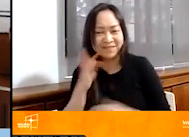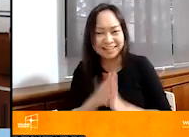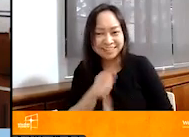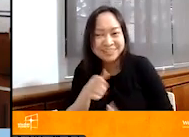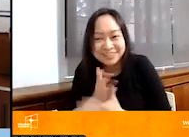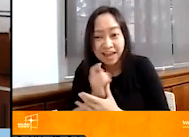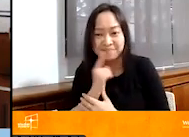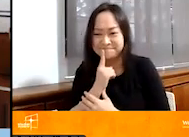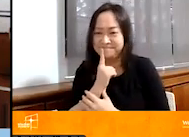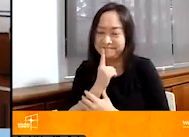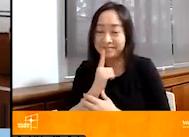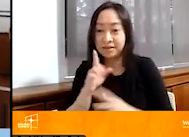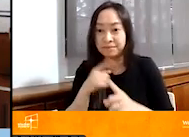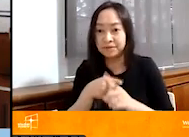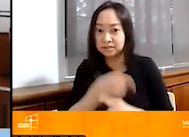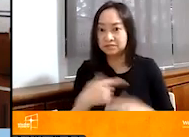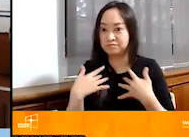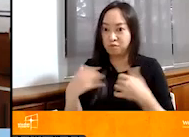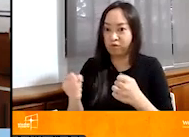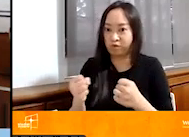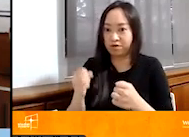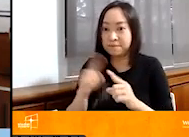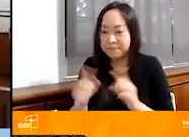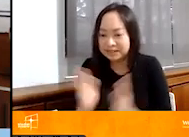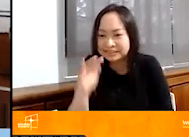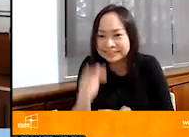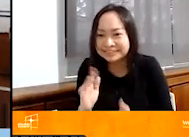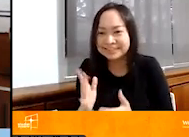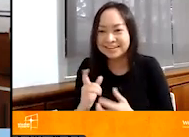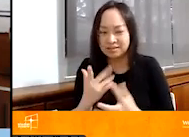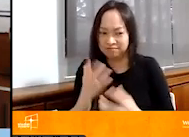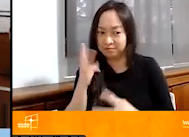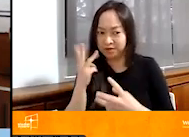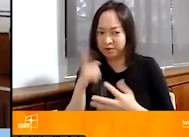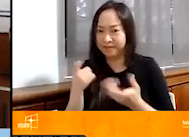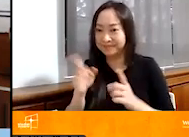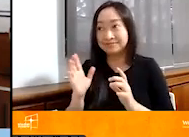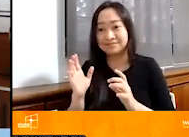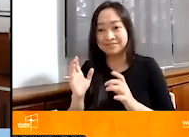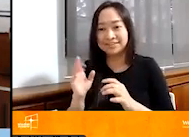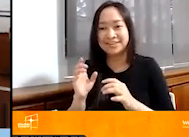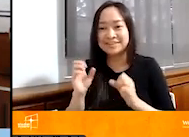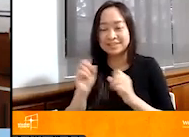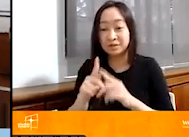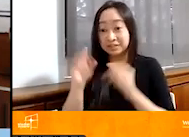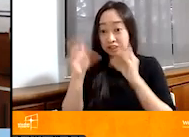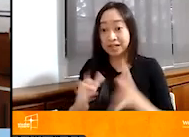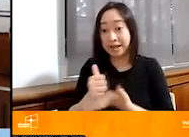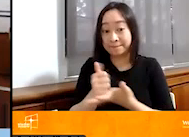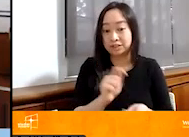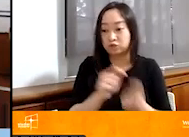share. And also, she was so bold and yet so petite that, you know, we were wondering what was going to happen. So, a teacher translated for her